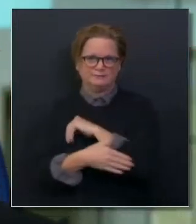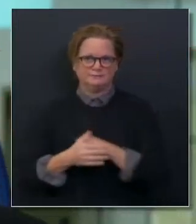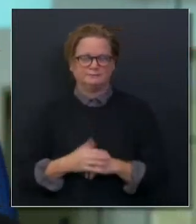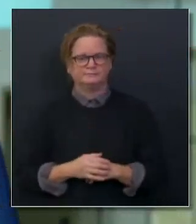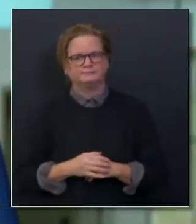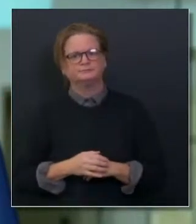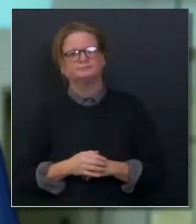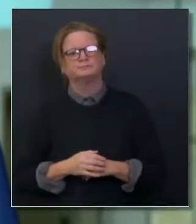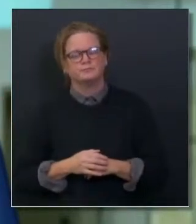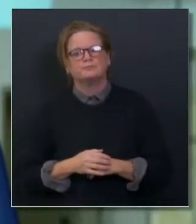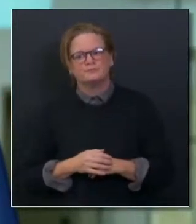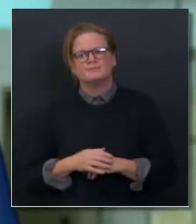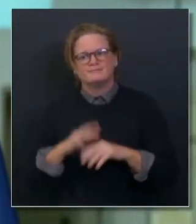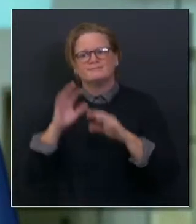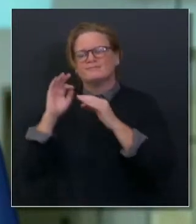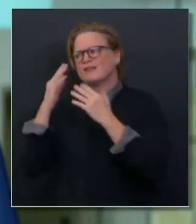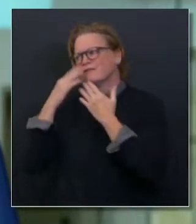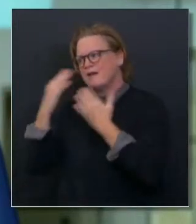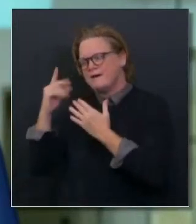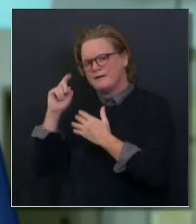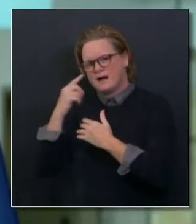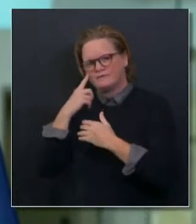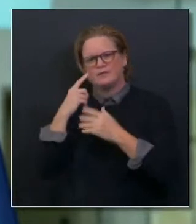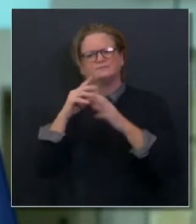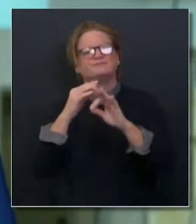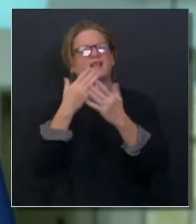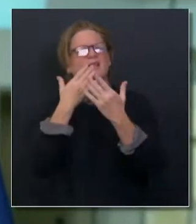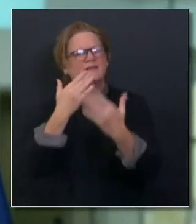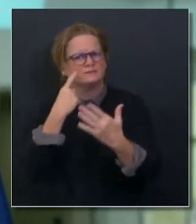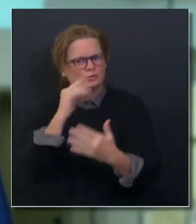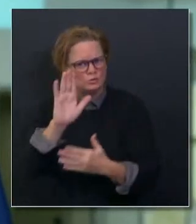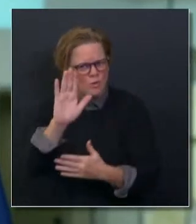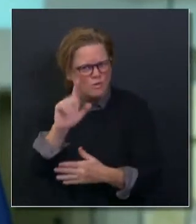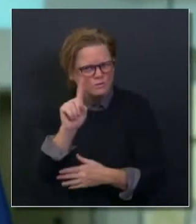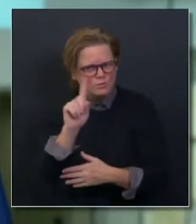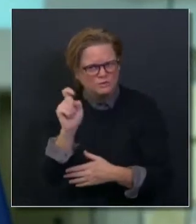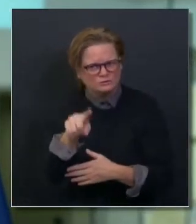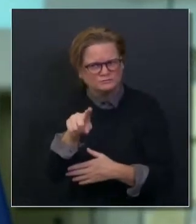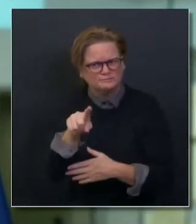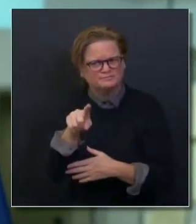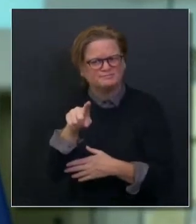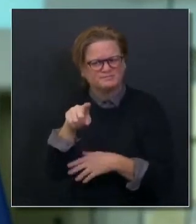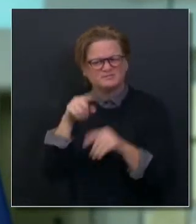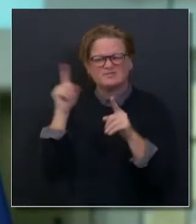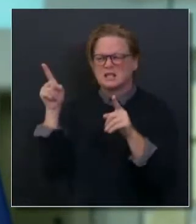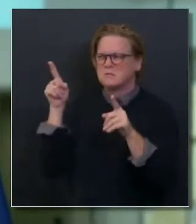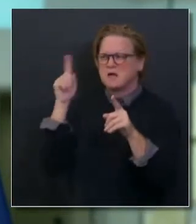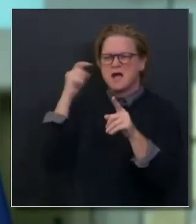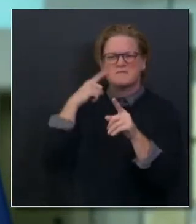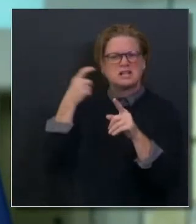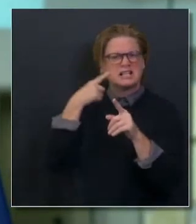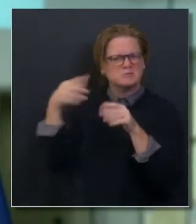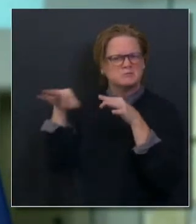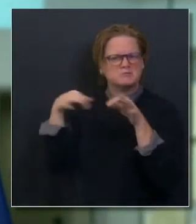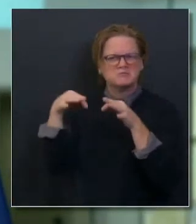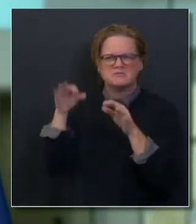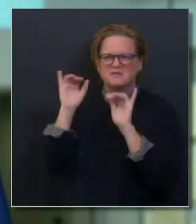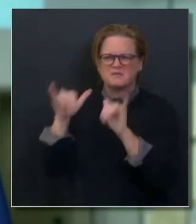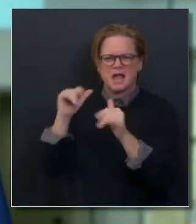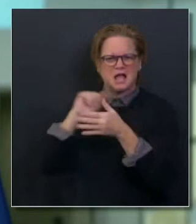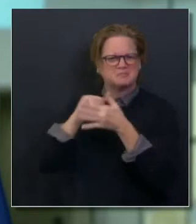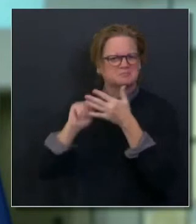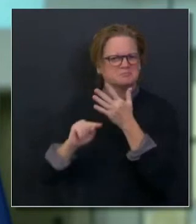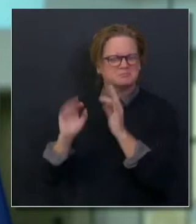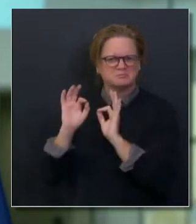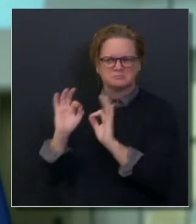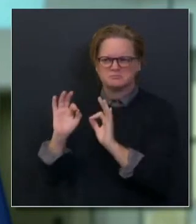Again, thank you for the question. And as the governor just shared, this week, tomorrow, in fact, the